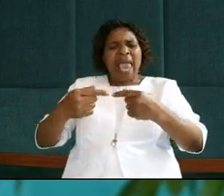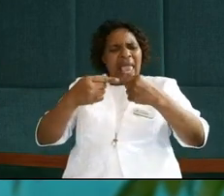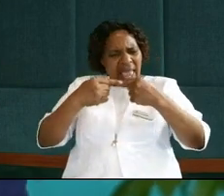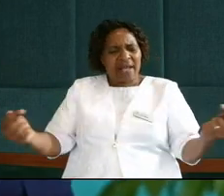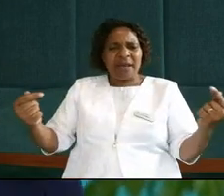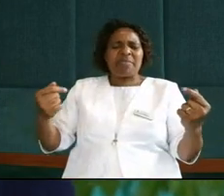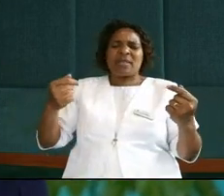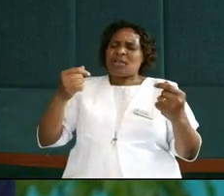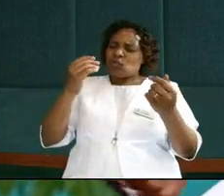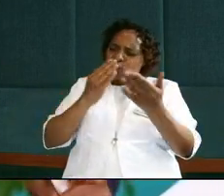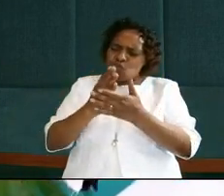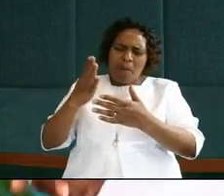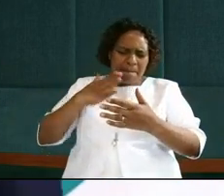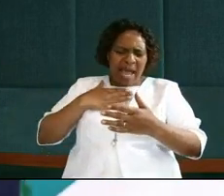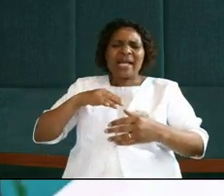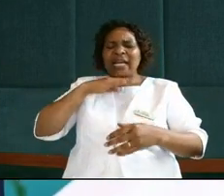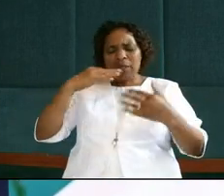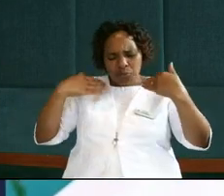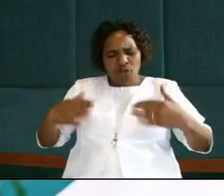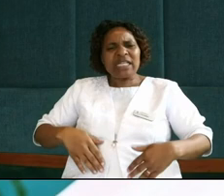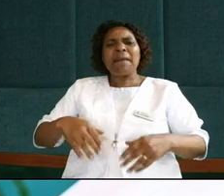pastor, I can't wash their feet.